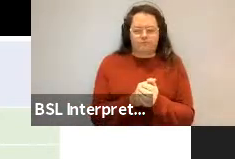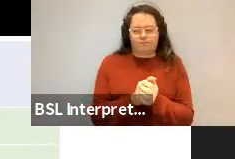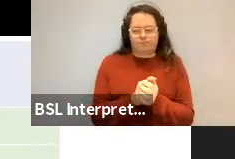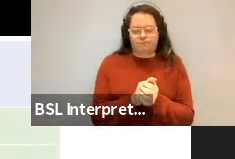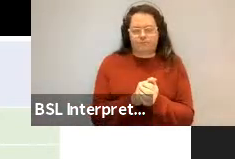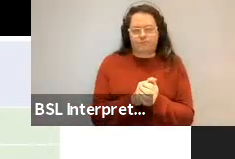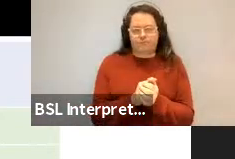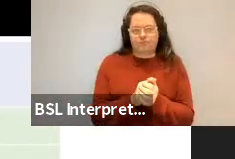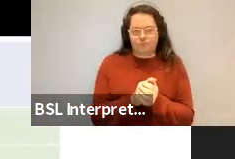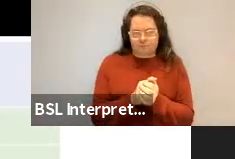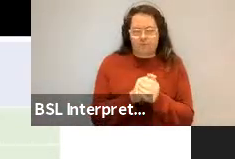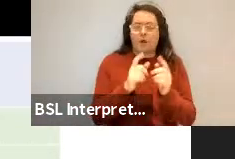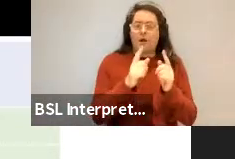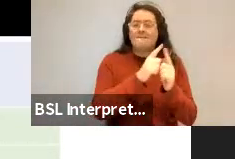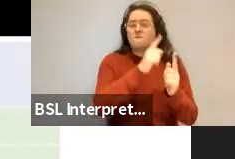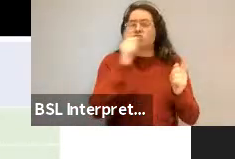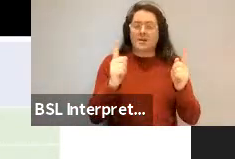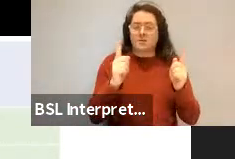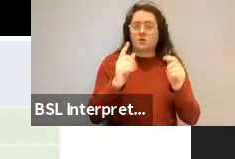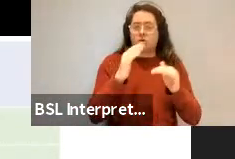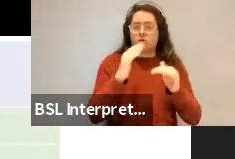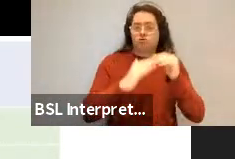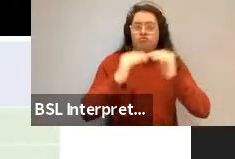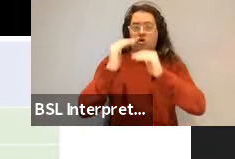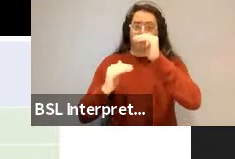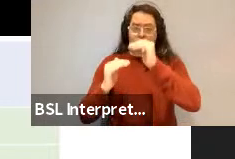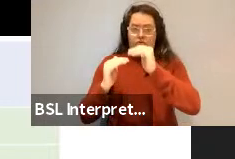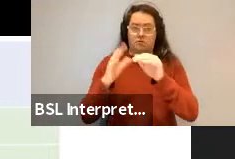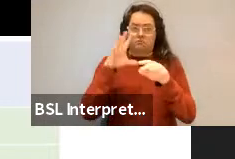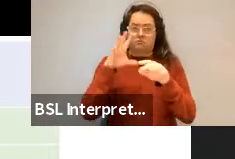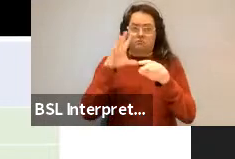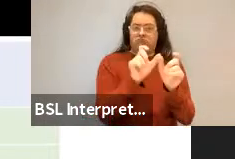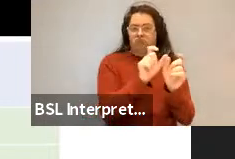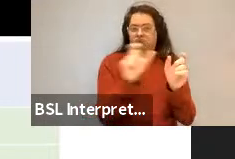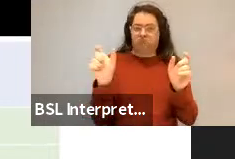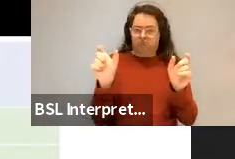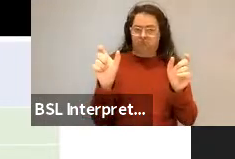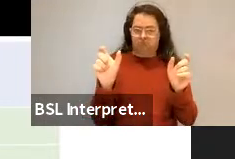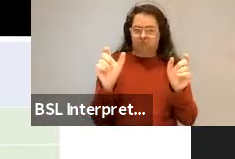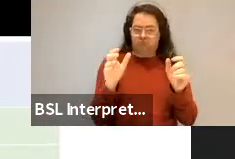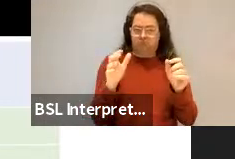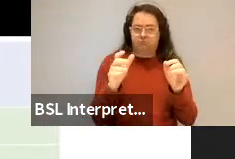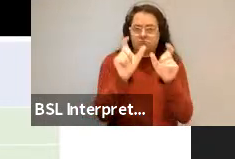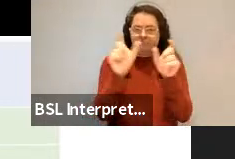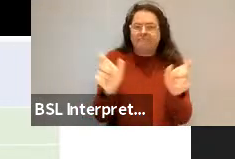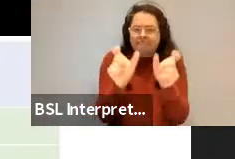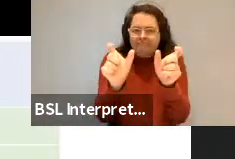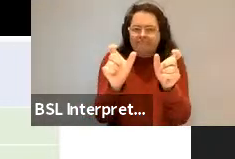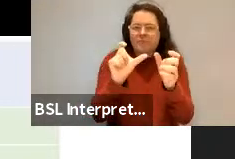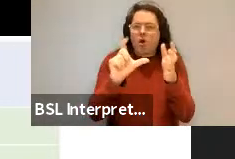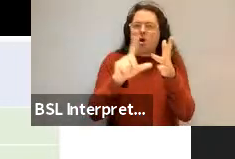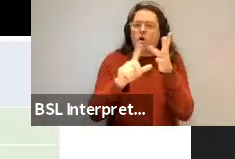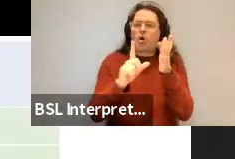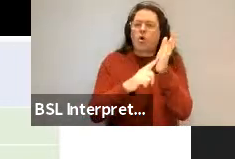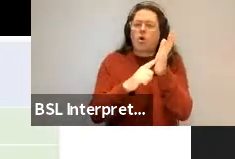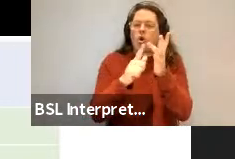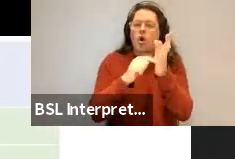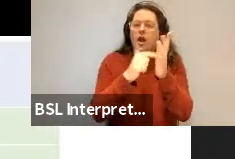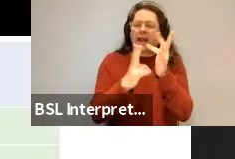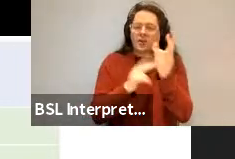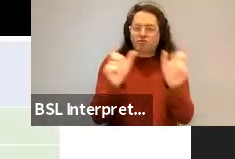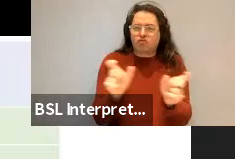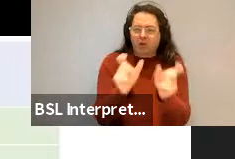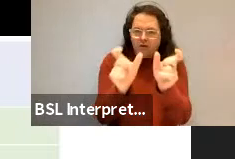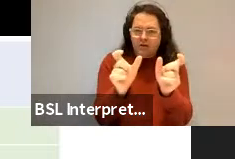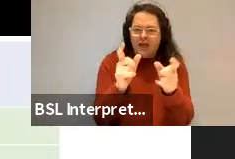But phrasal constructions that are lexically specified are, of course, collocations and idioms. So we say